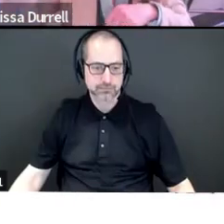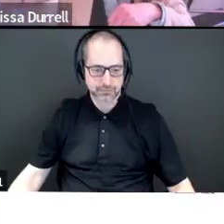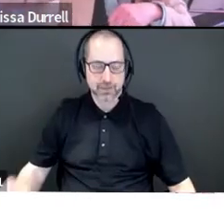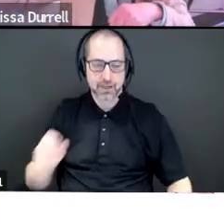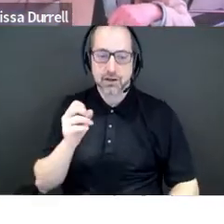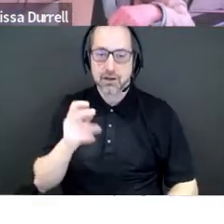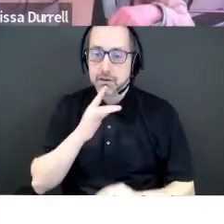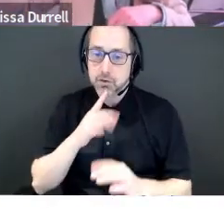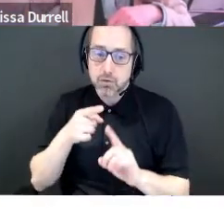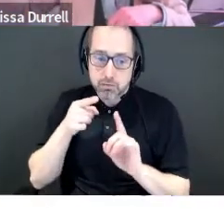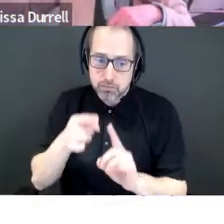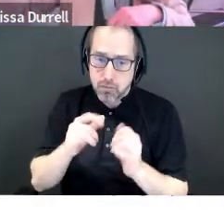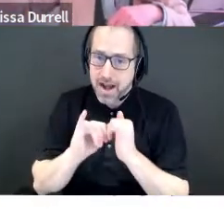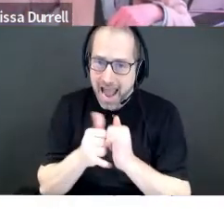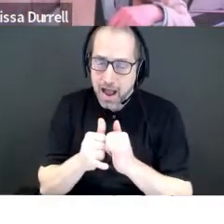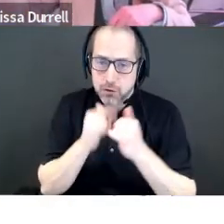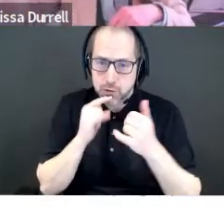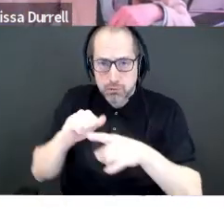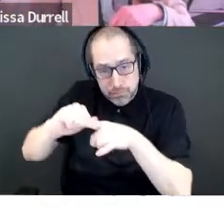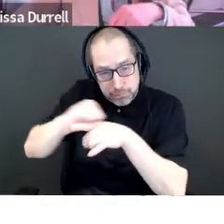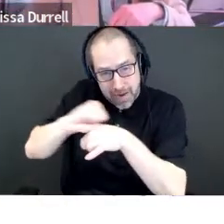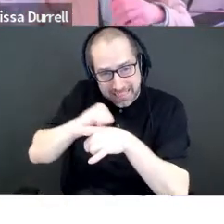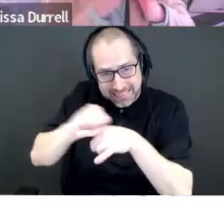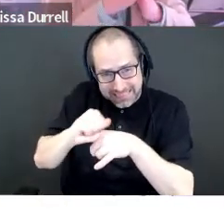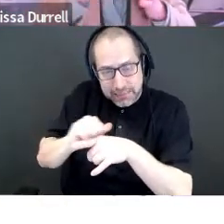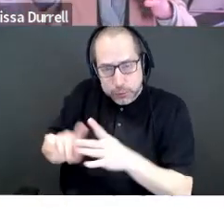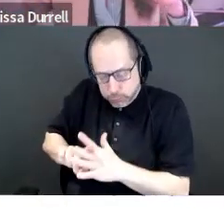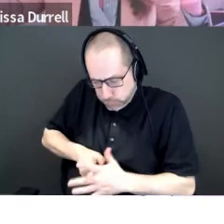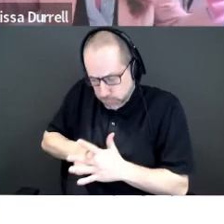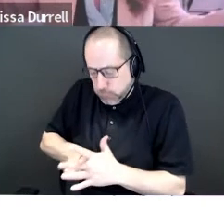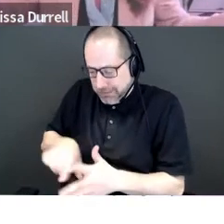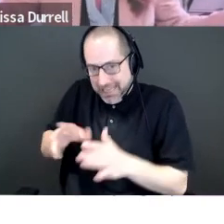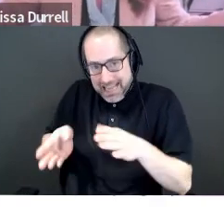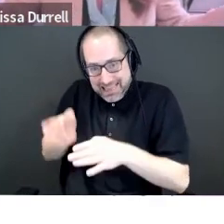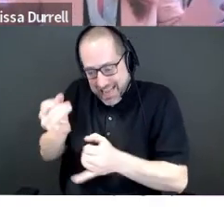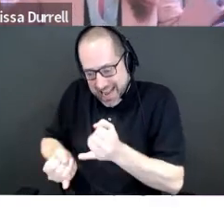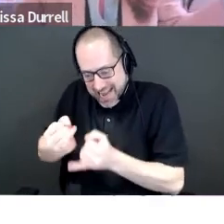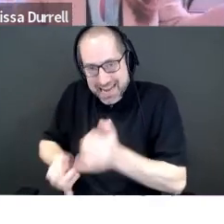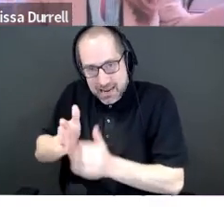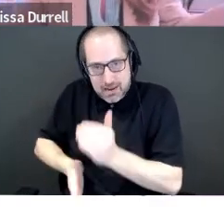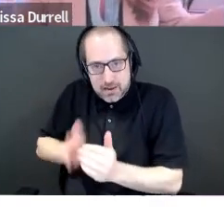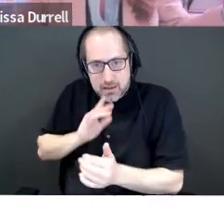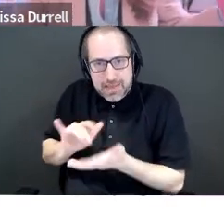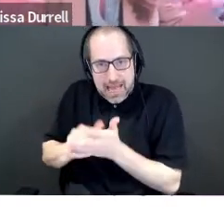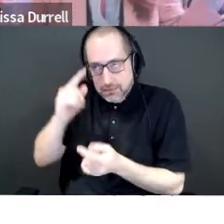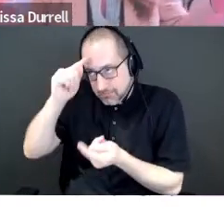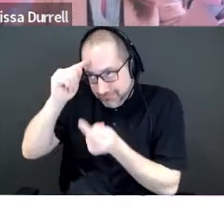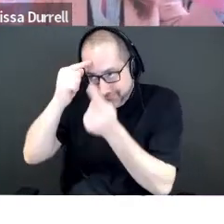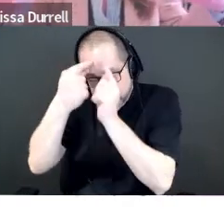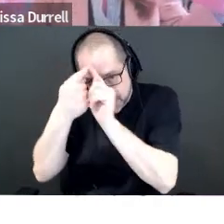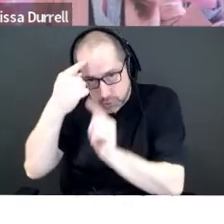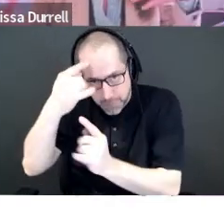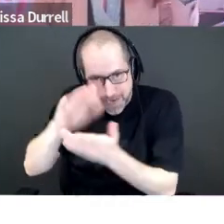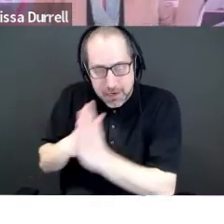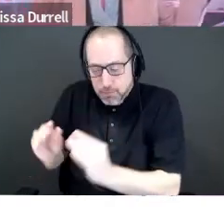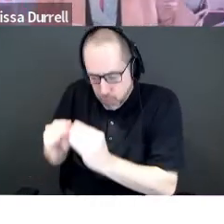way around. It's actually works with neuroplasticity. So you're rewiring your brain to get stronger as you get to the end, which is really great way to